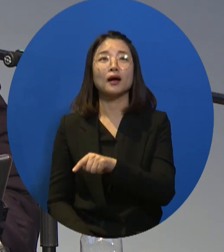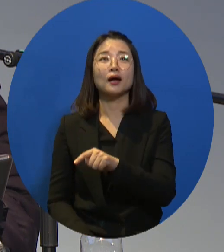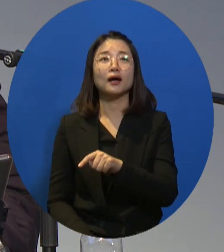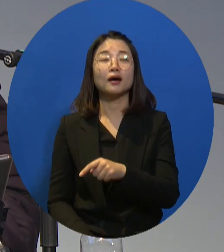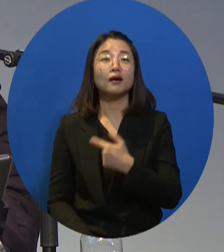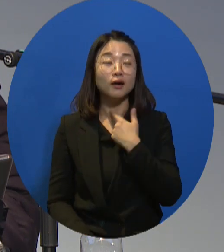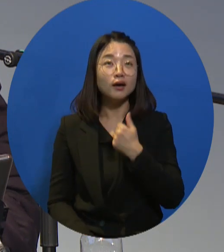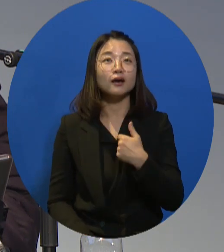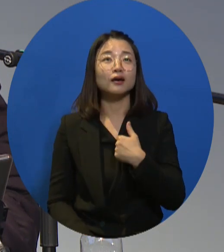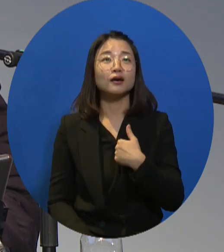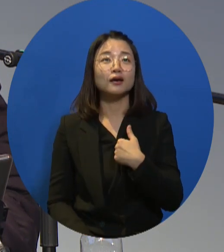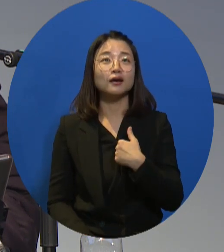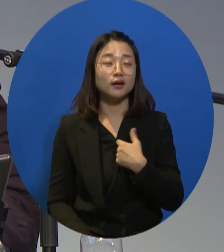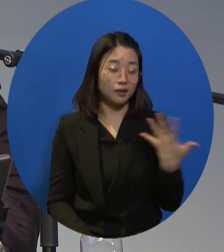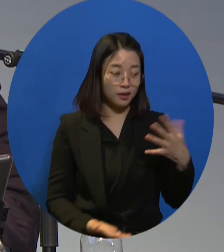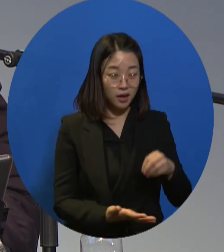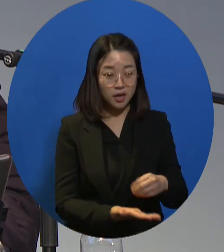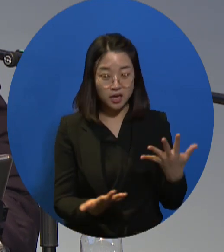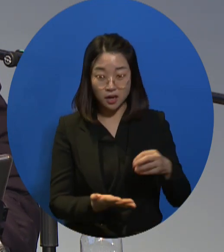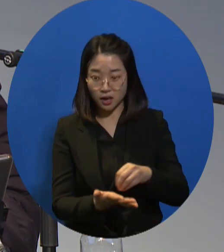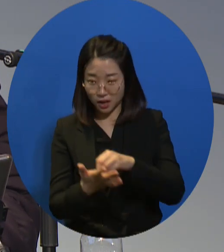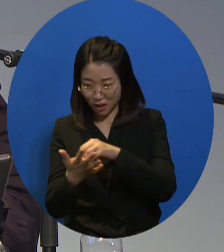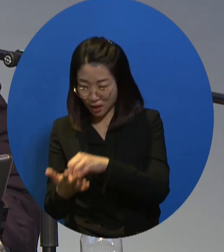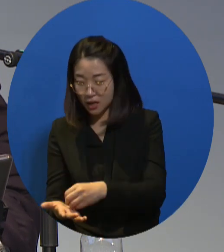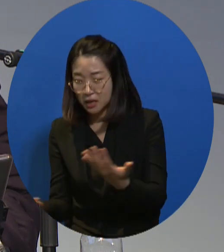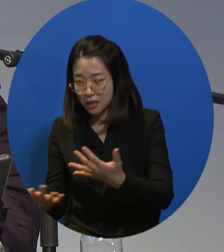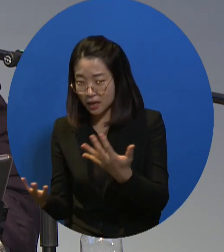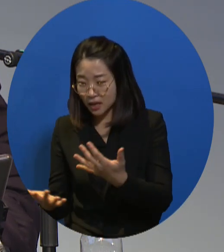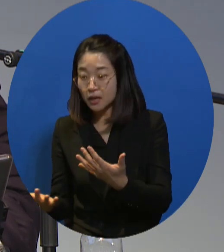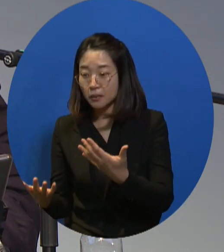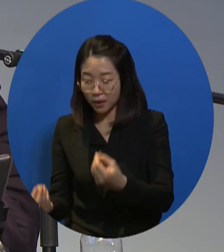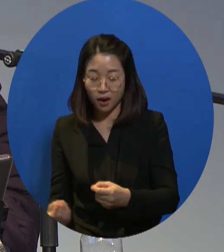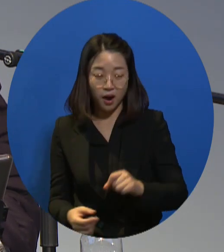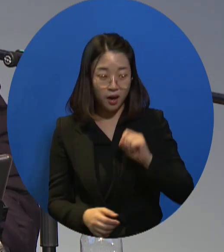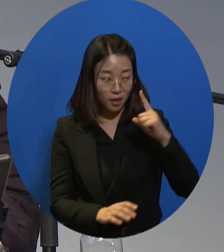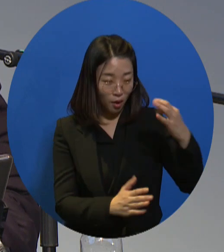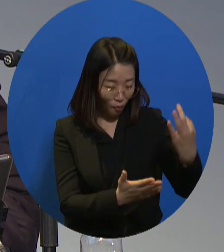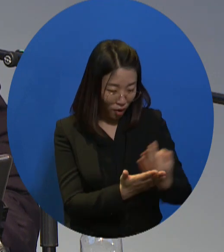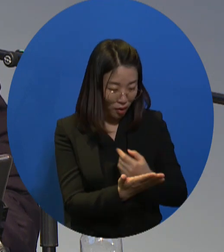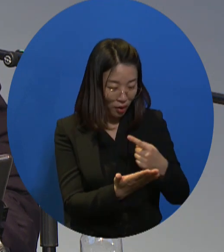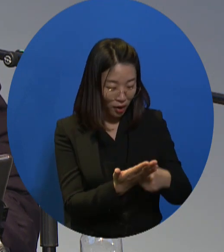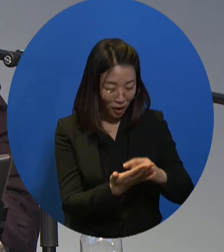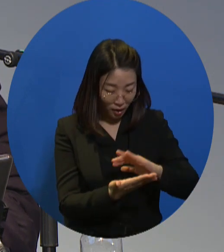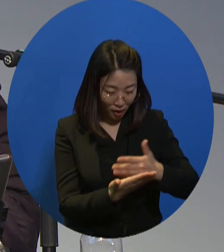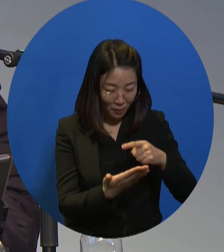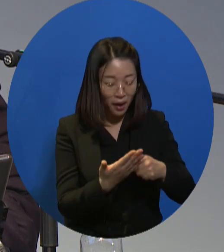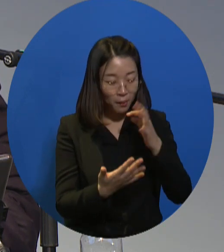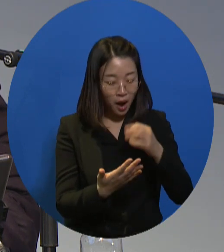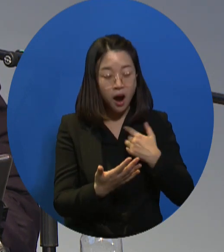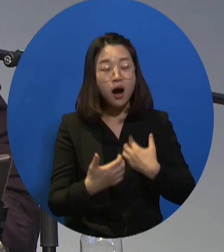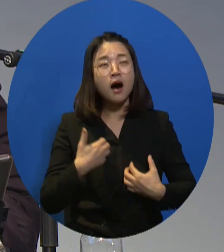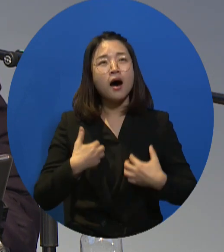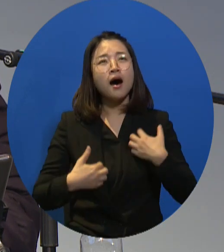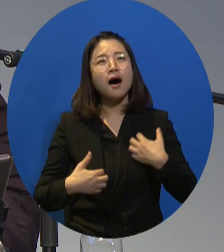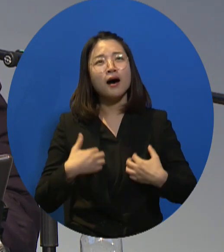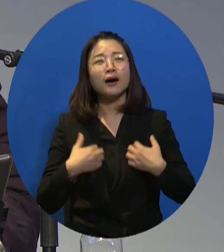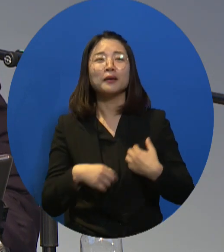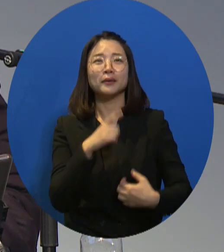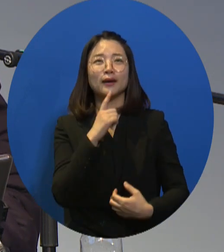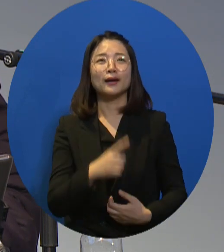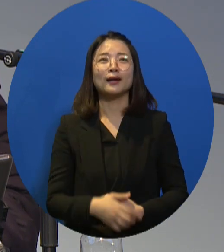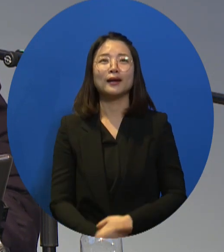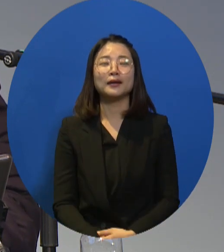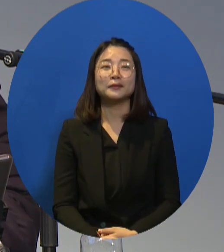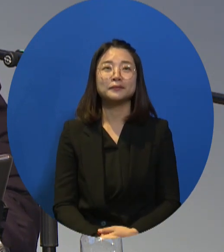early 20s all the way to the 60s and especially the older participants were very